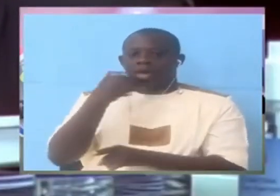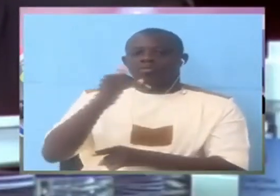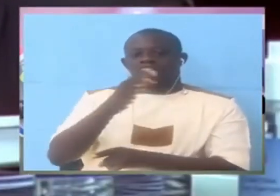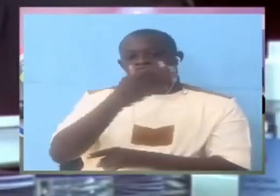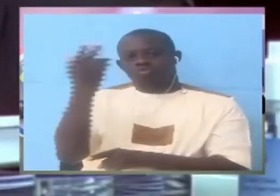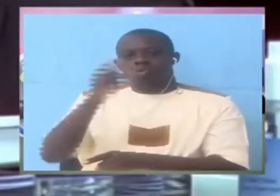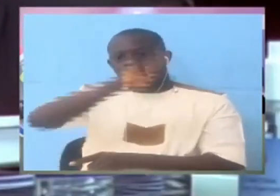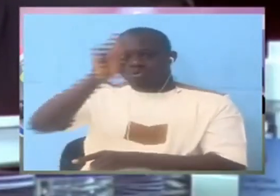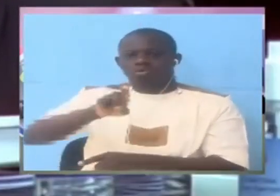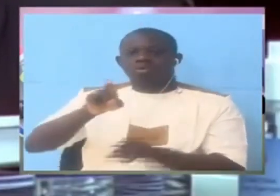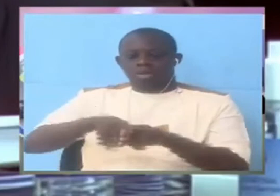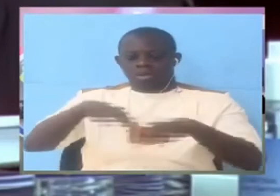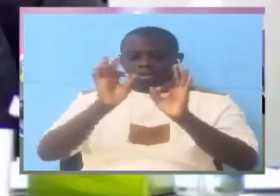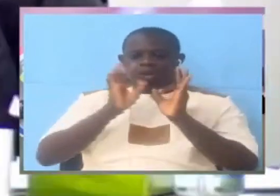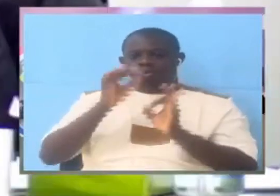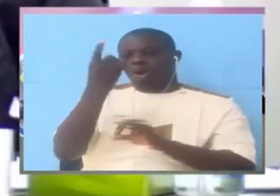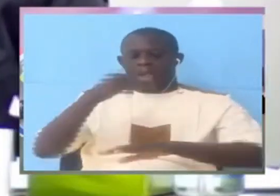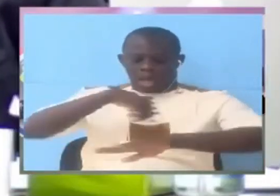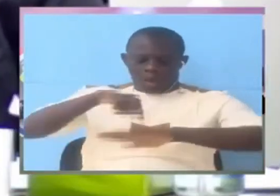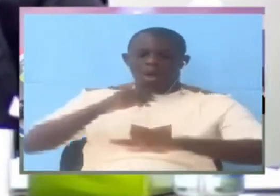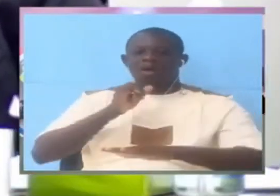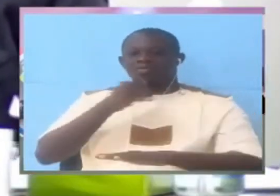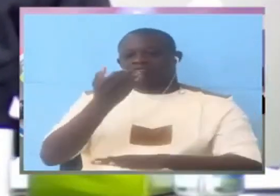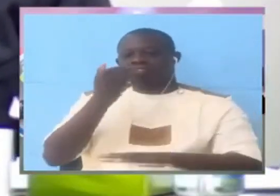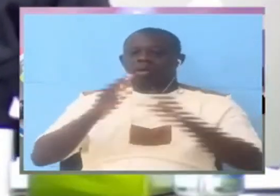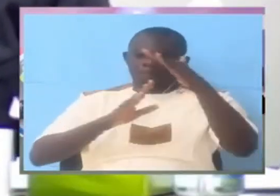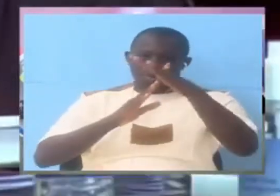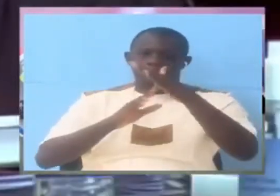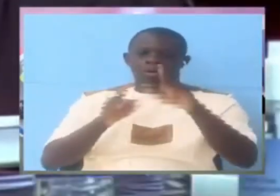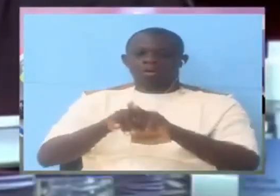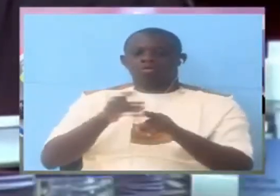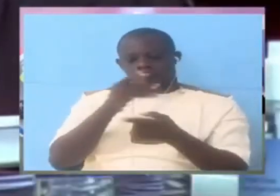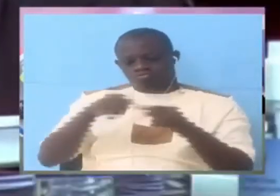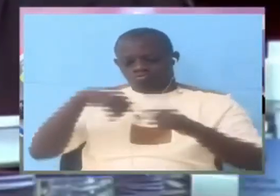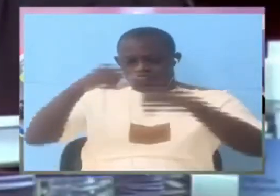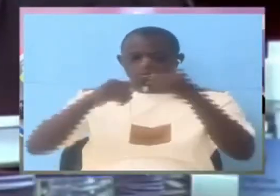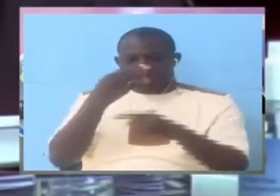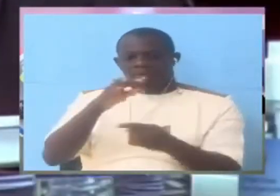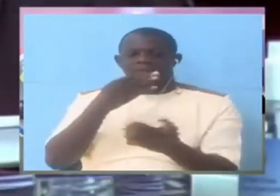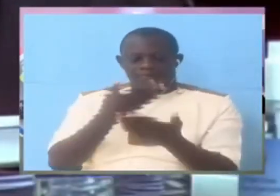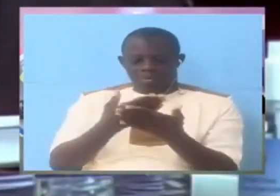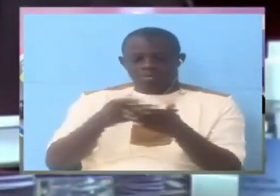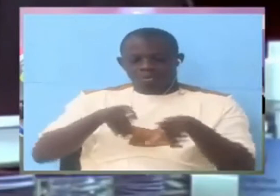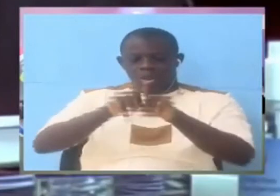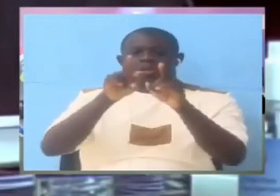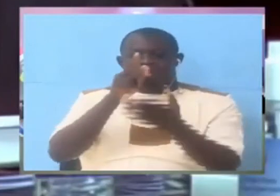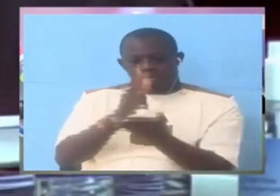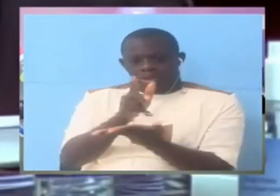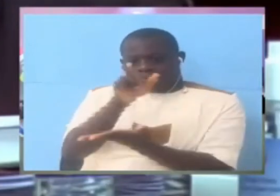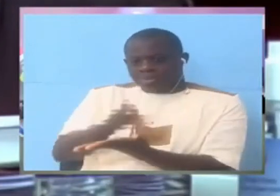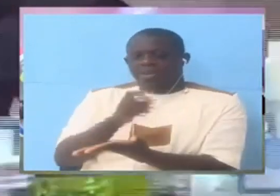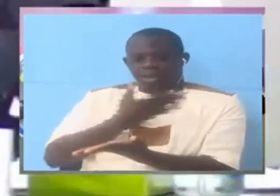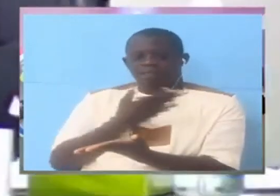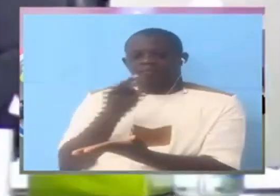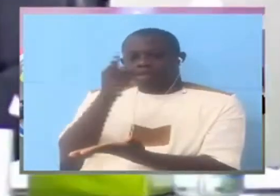questions And then we'll take our one hour lunch break But you go ahead and tell me When you're through with him On the first of the lunch break